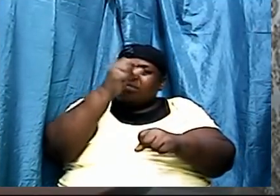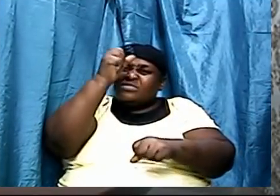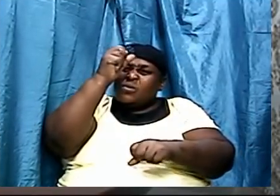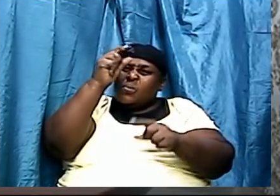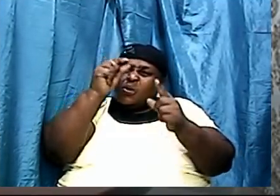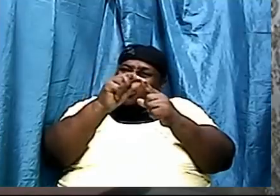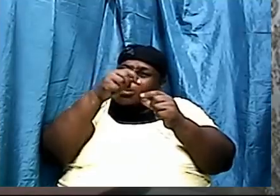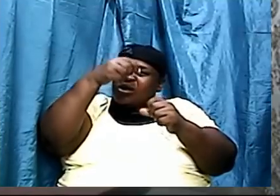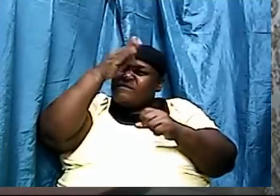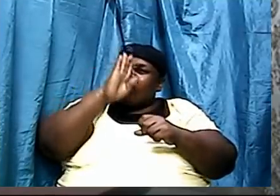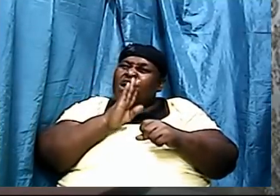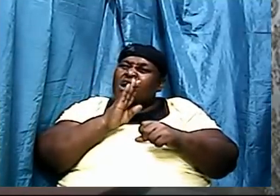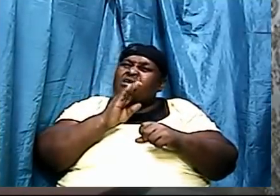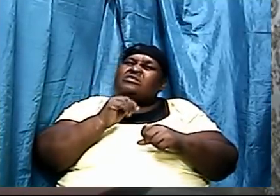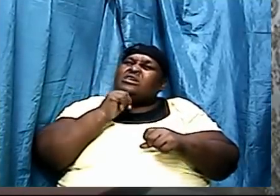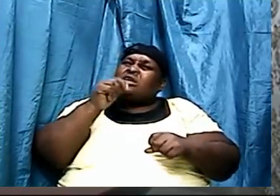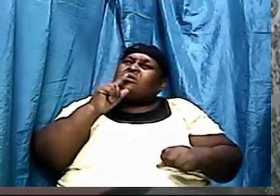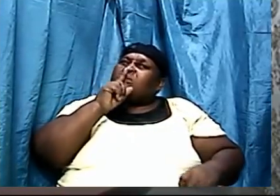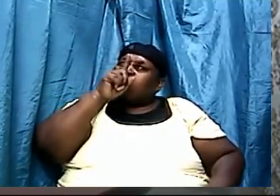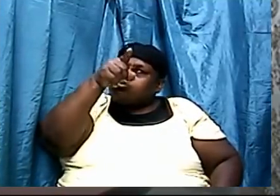makes the word of God not true